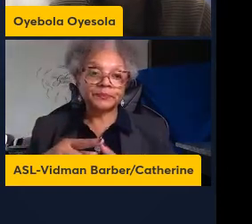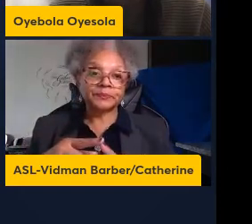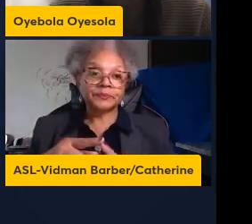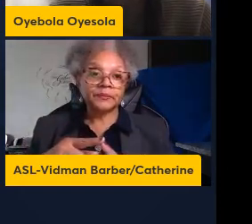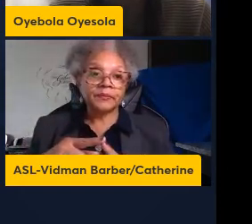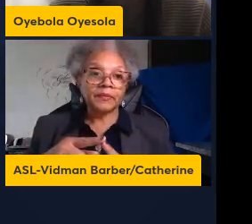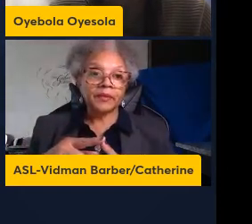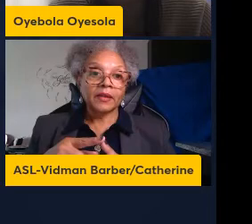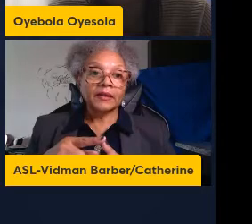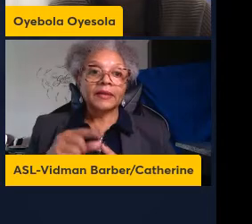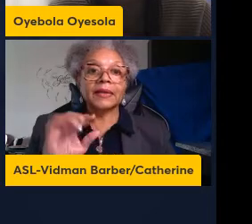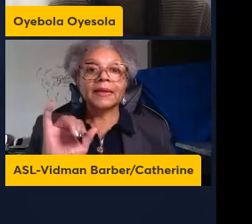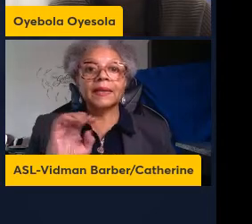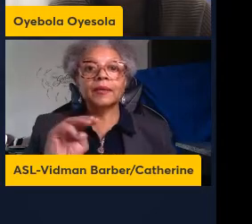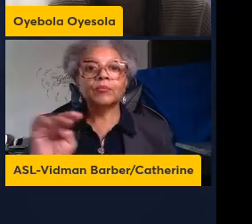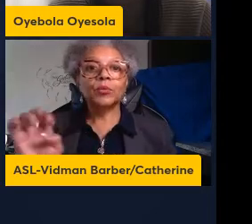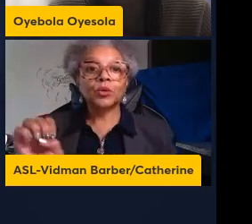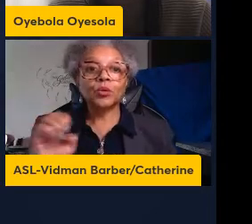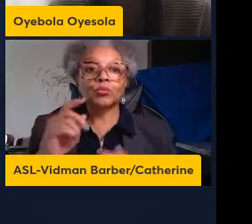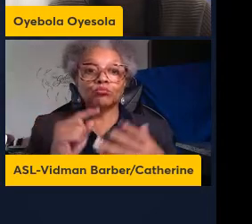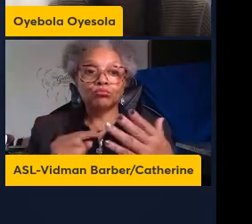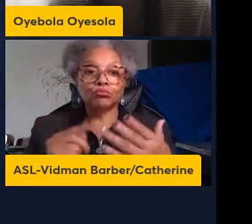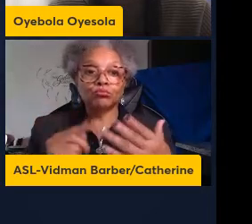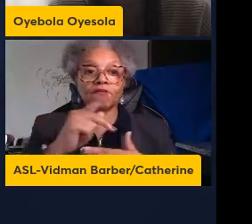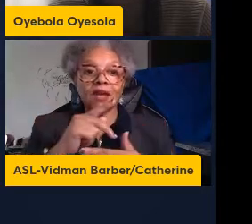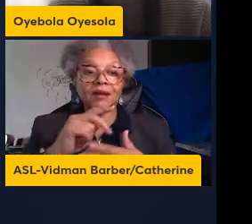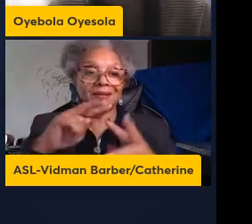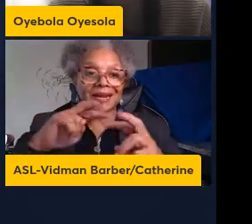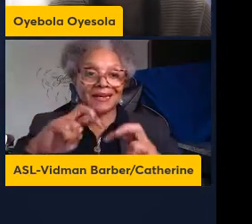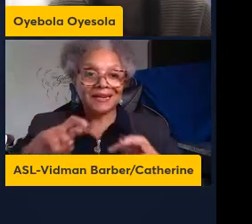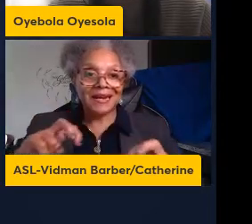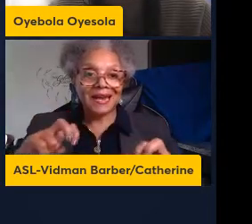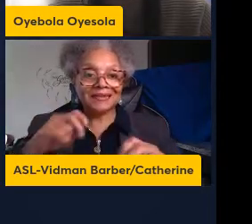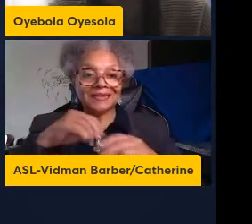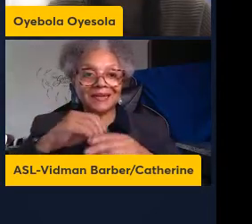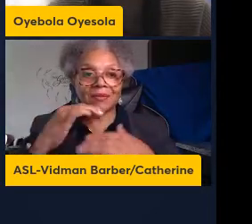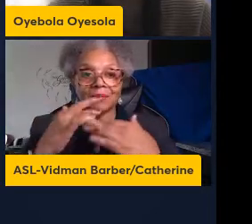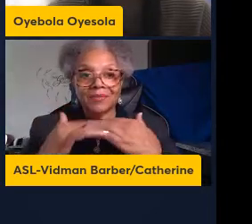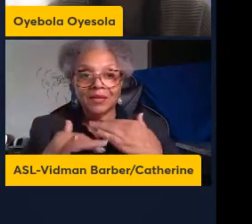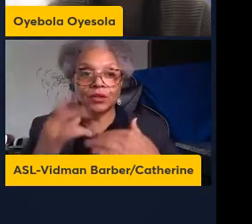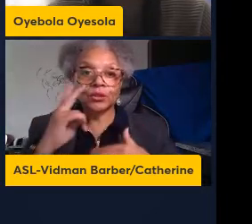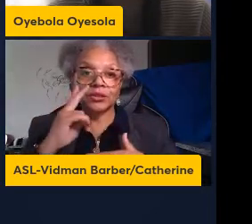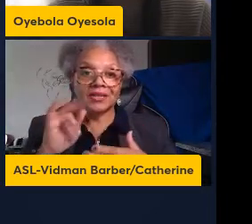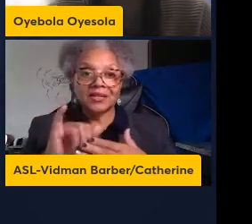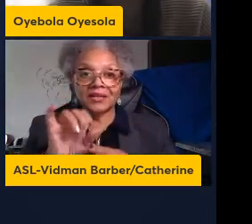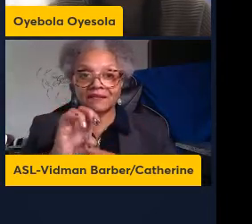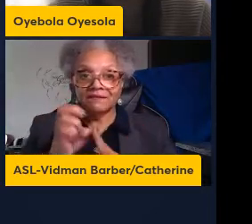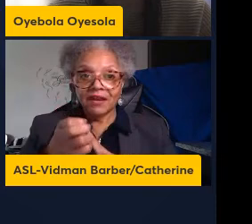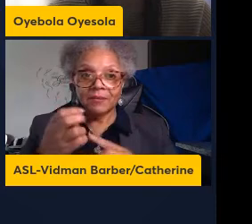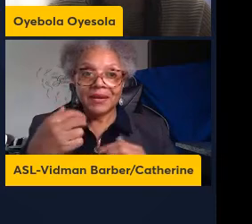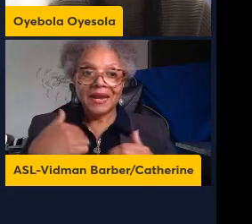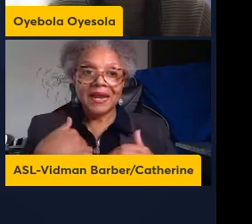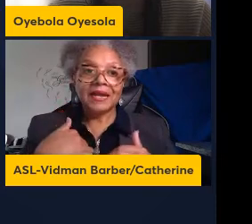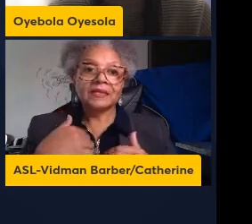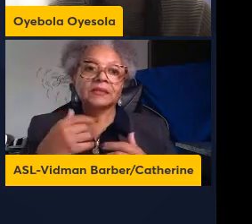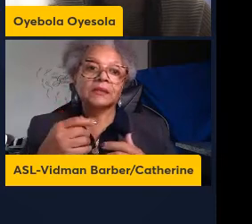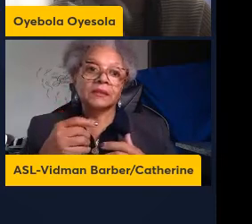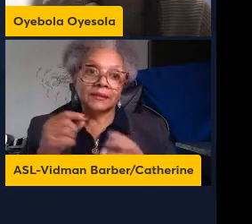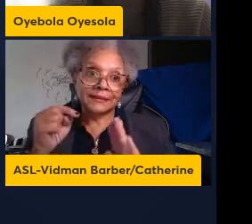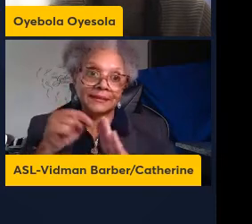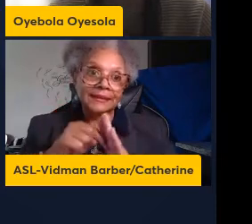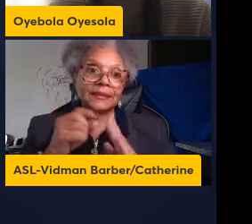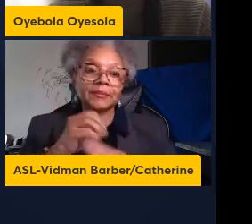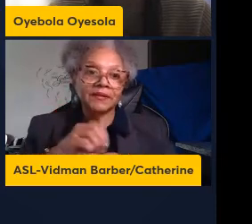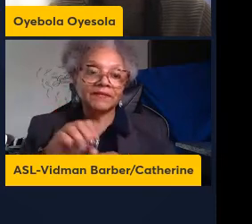immune profile is analyzed from the blood we see that the environment has a big effect in determining